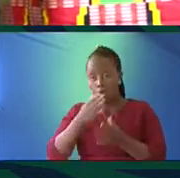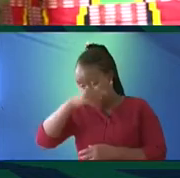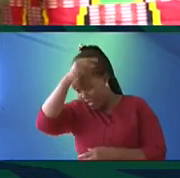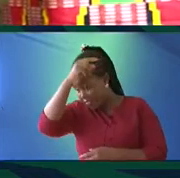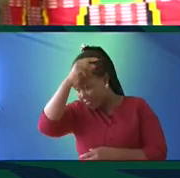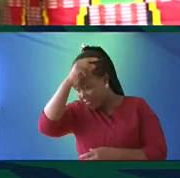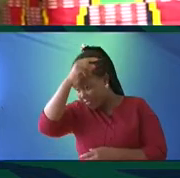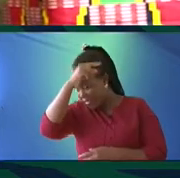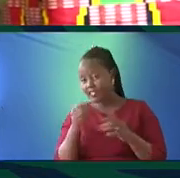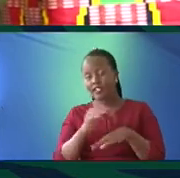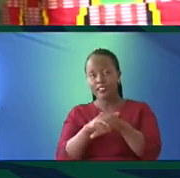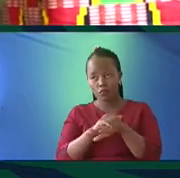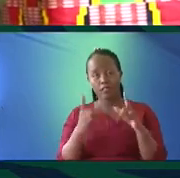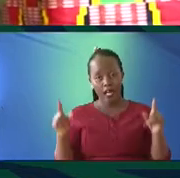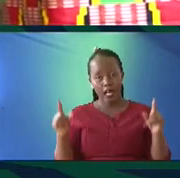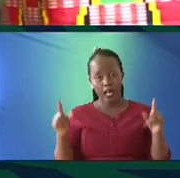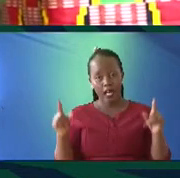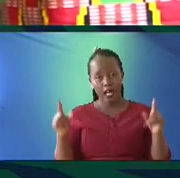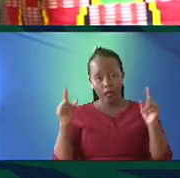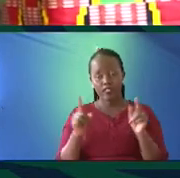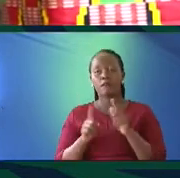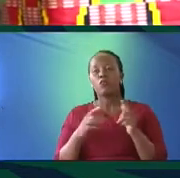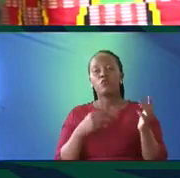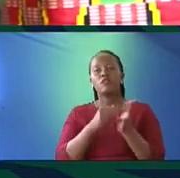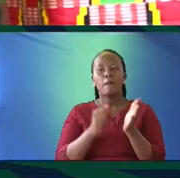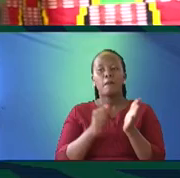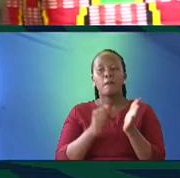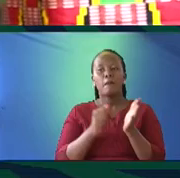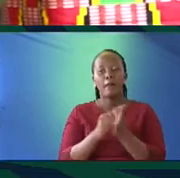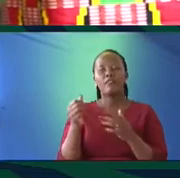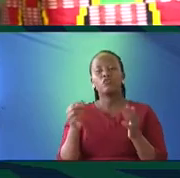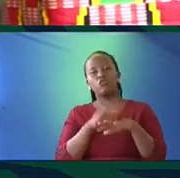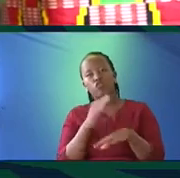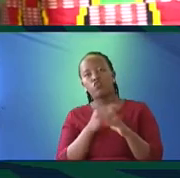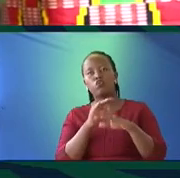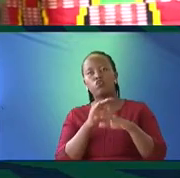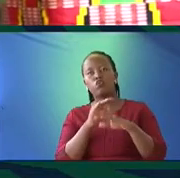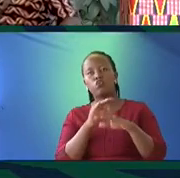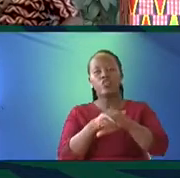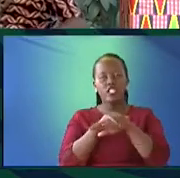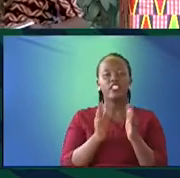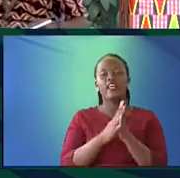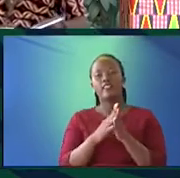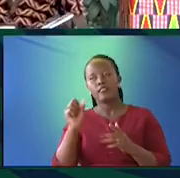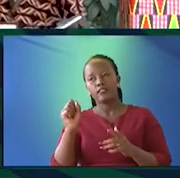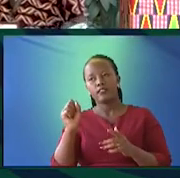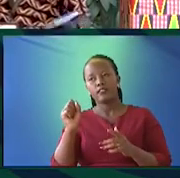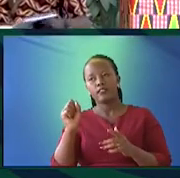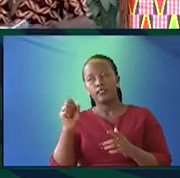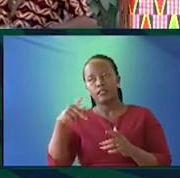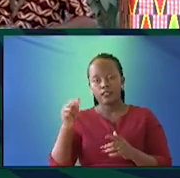studied, academic degrees, are in linguistics. And I publish in Kikuyu, English, Swahili, and Spanish. Fantastic.